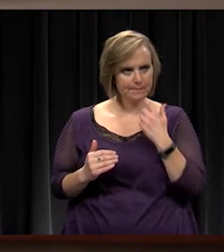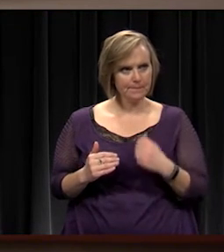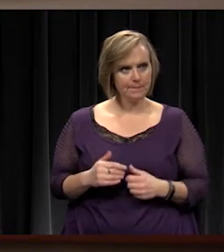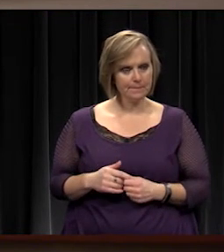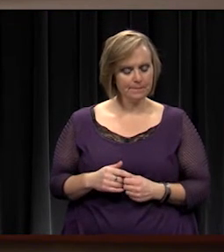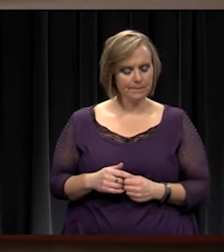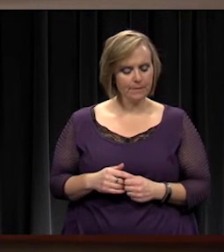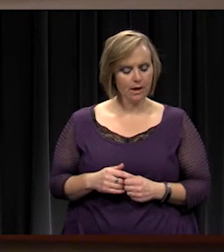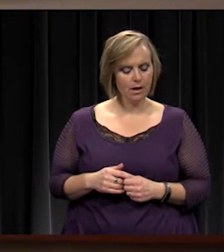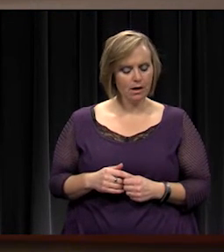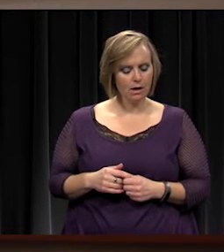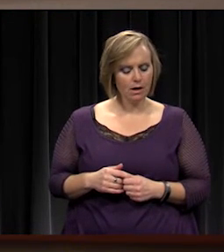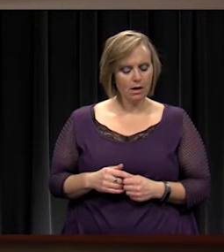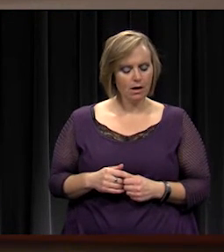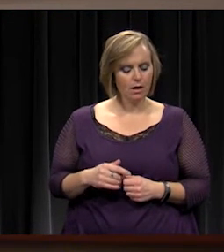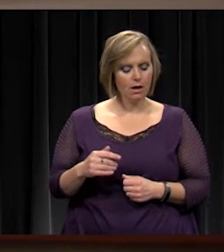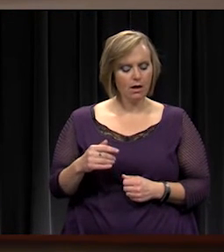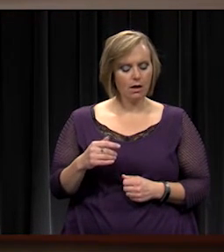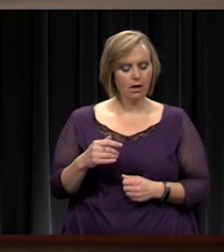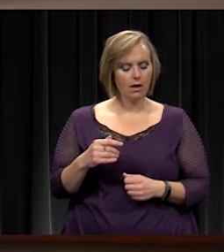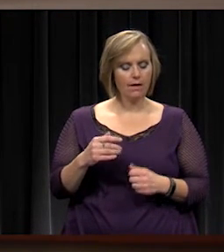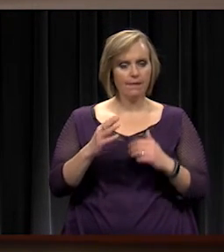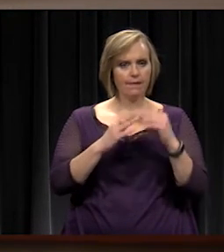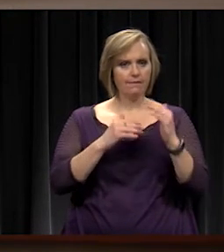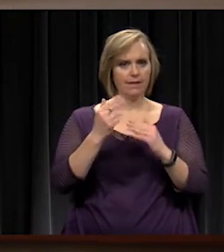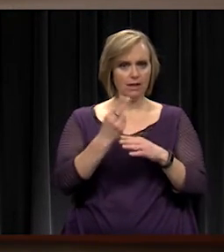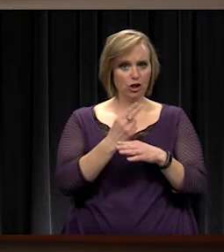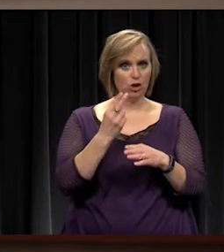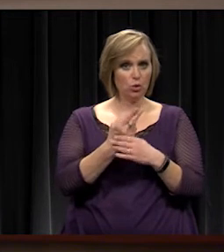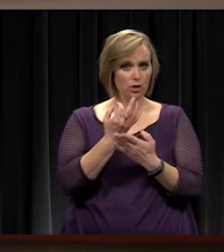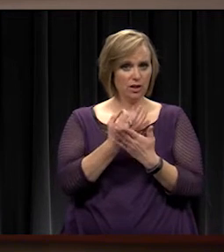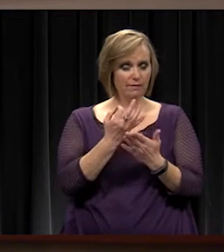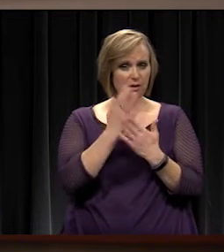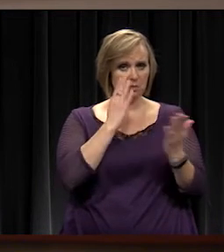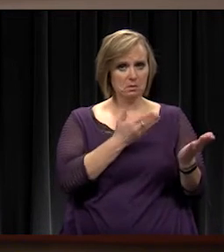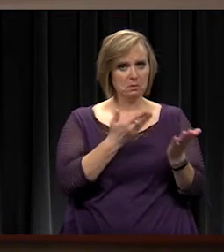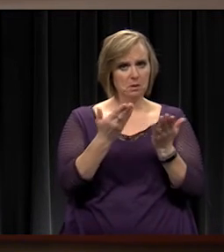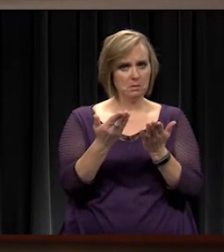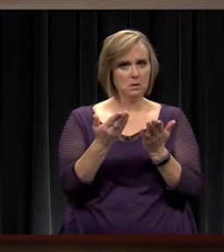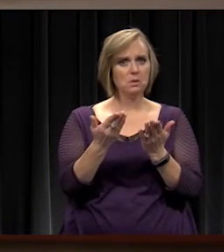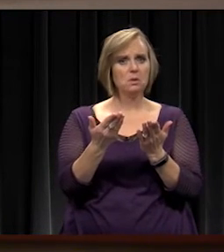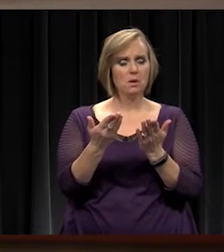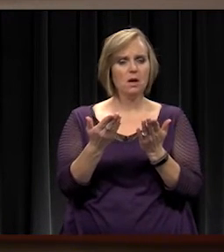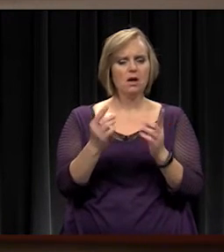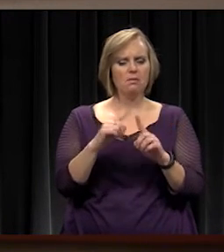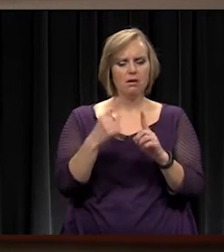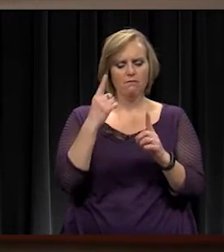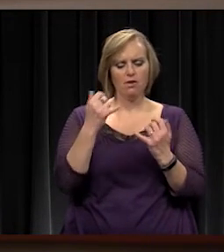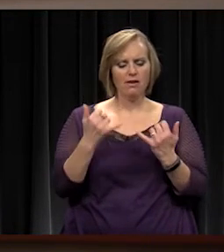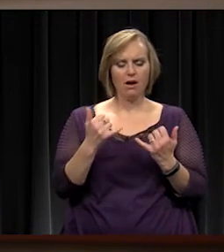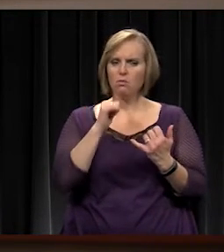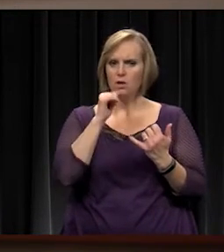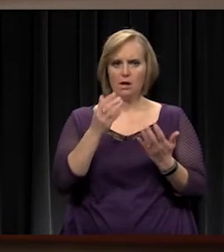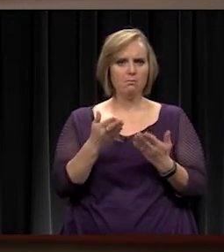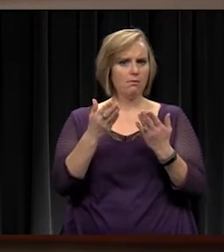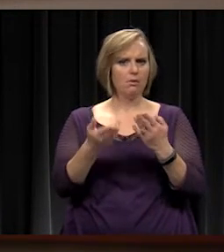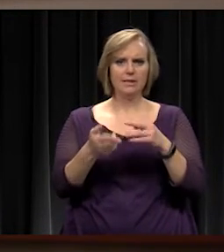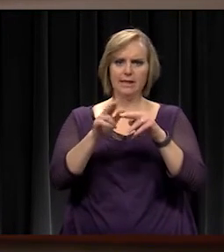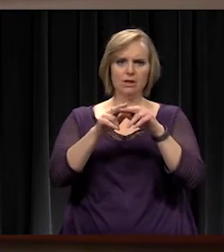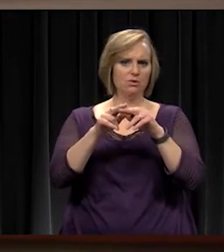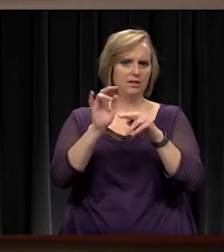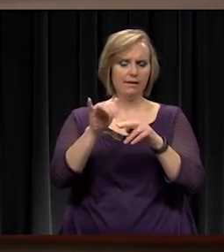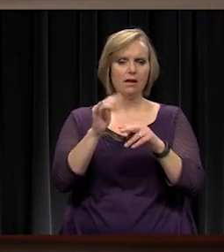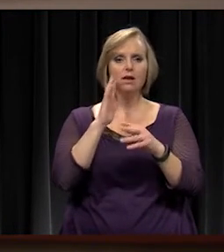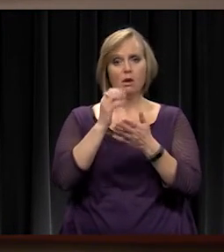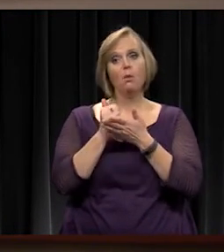We'll be bringing the facility usage fees to you but at this point we're not proposing any increase in those. That helps